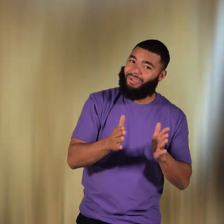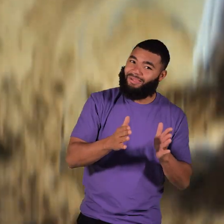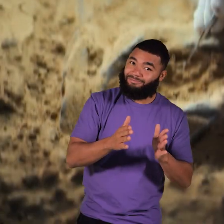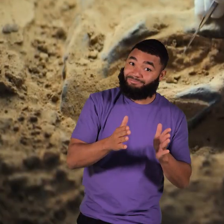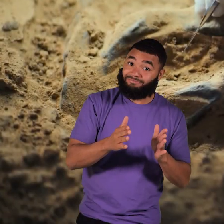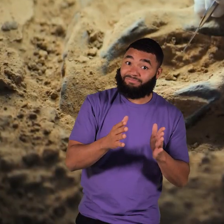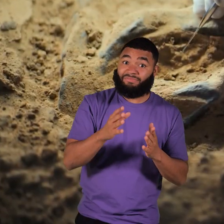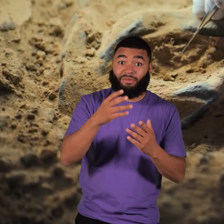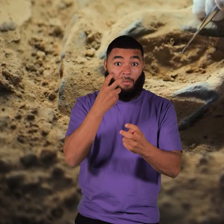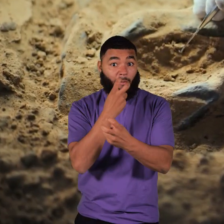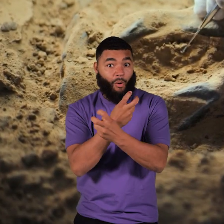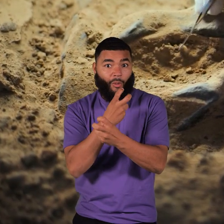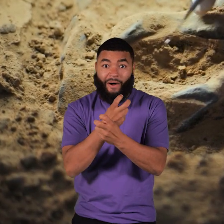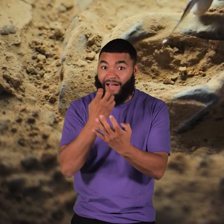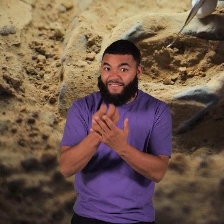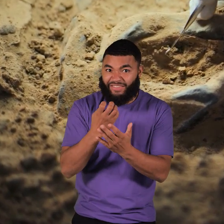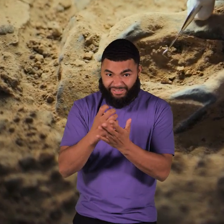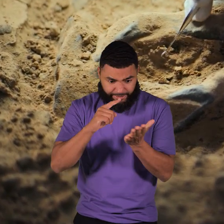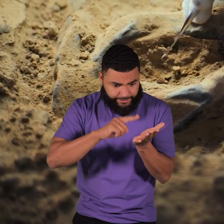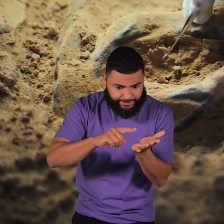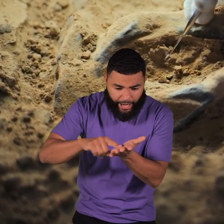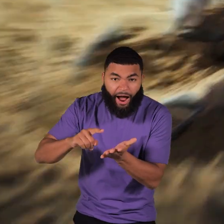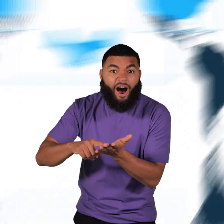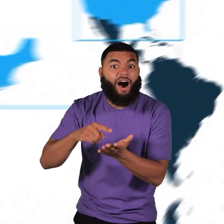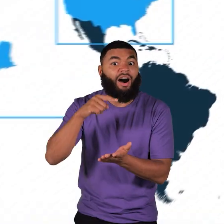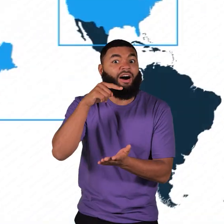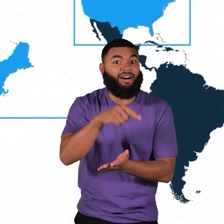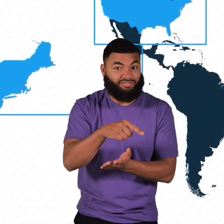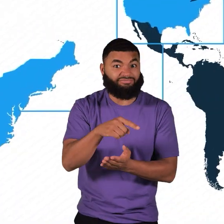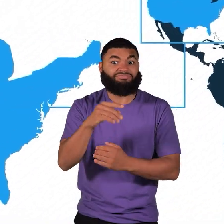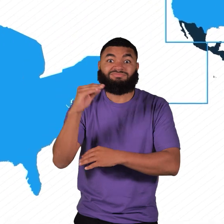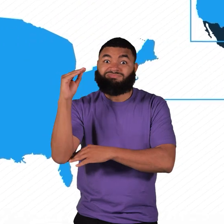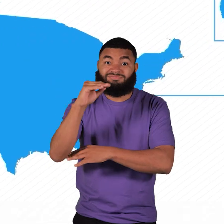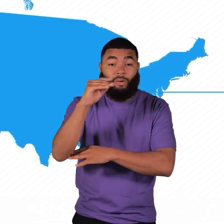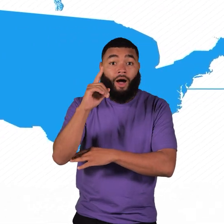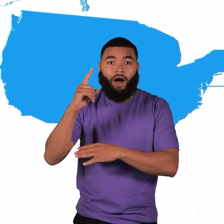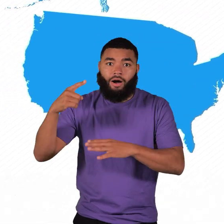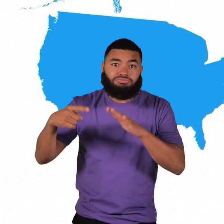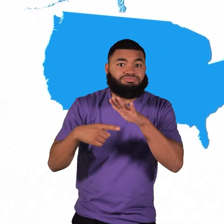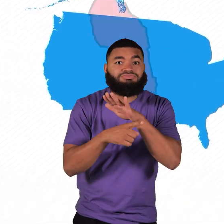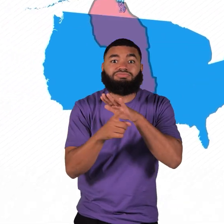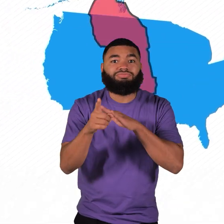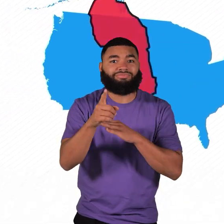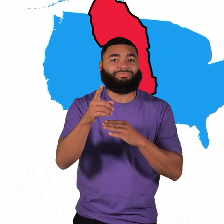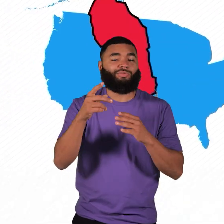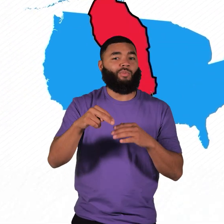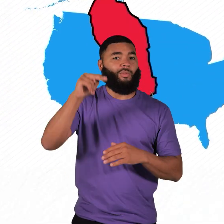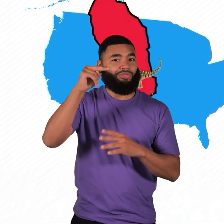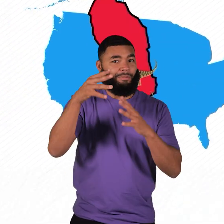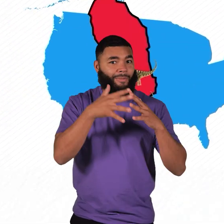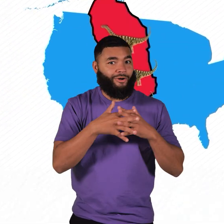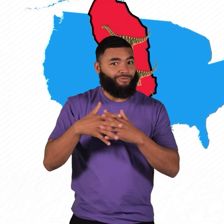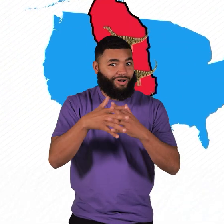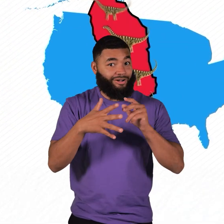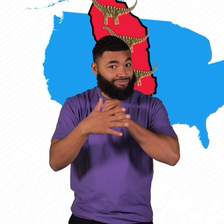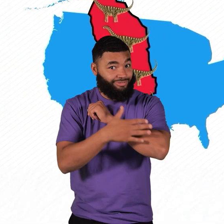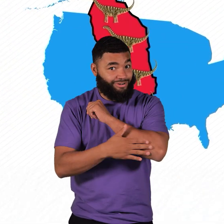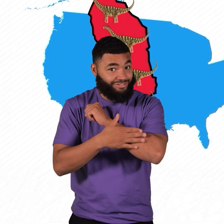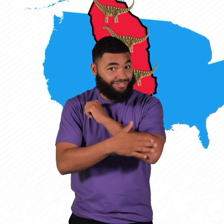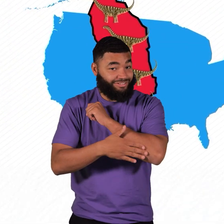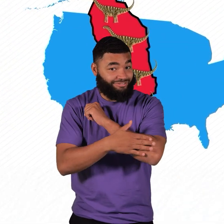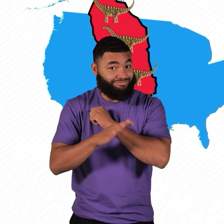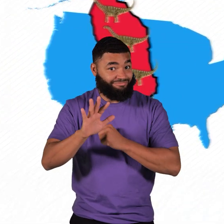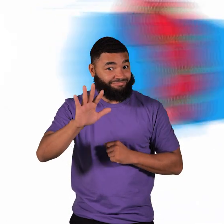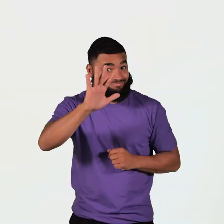Fossil evidence indicates that the Camarasaurus roamed what is now called the Great Plains on the North American